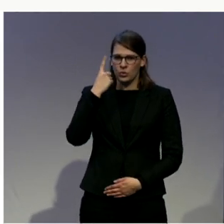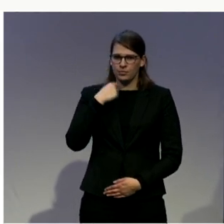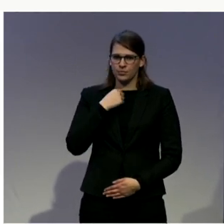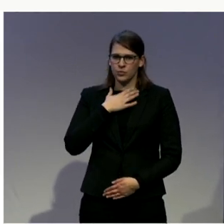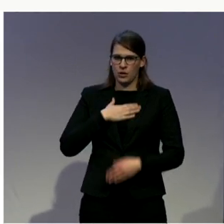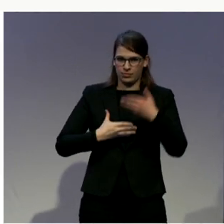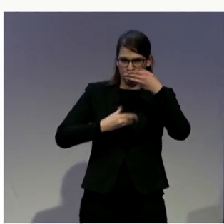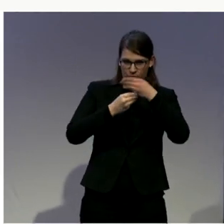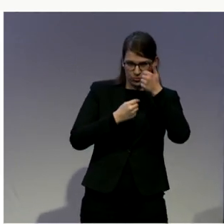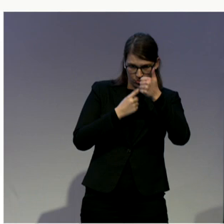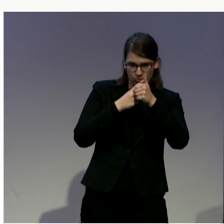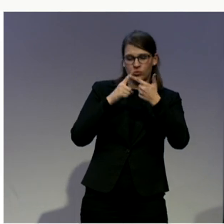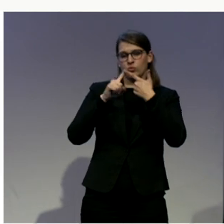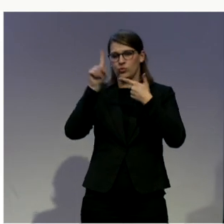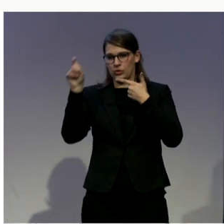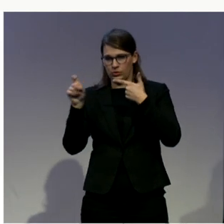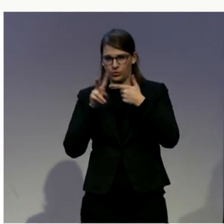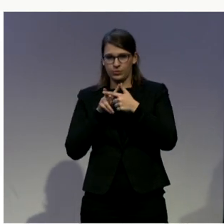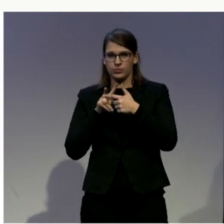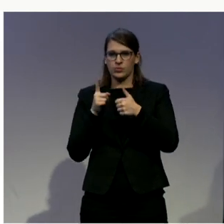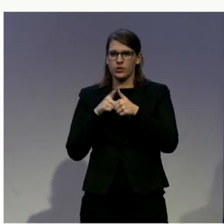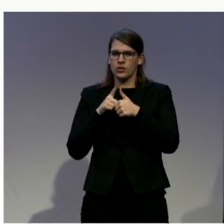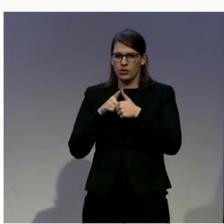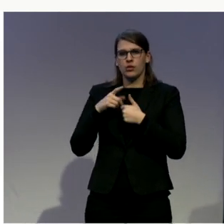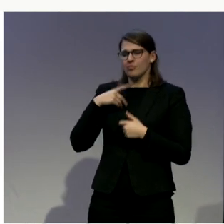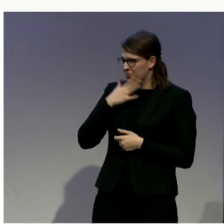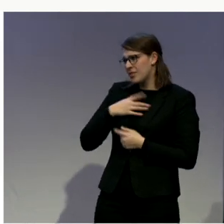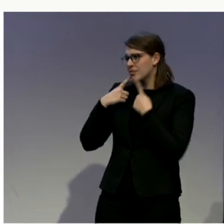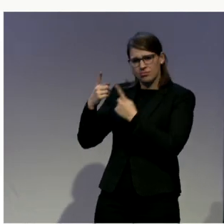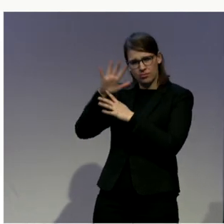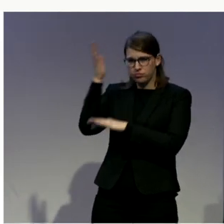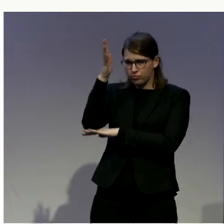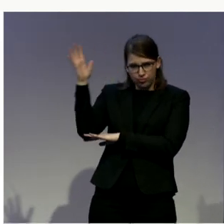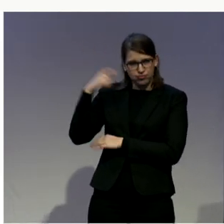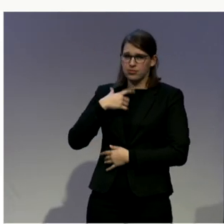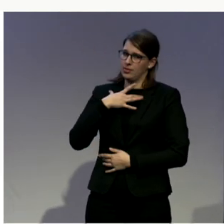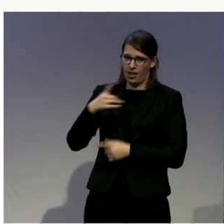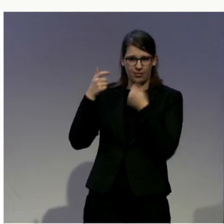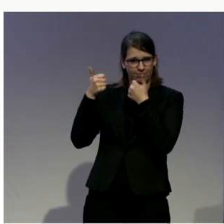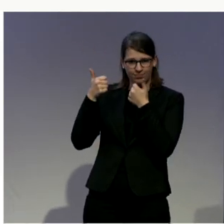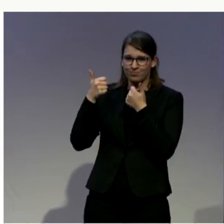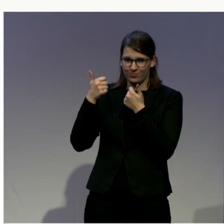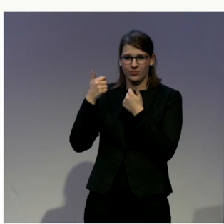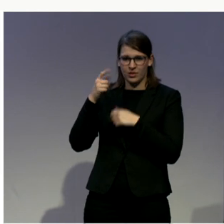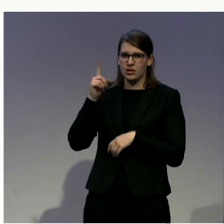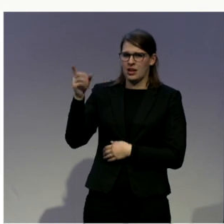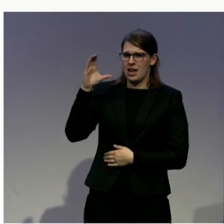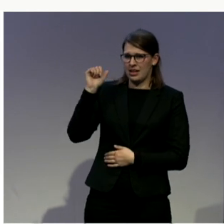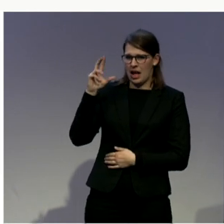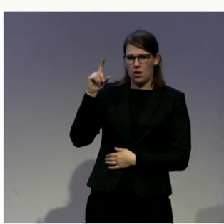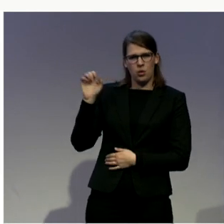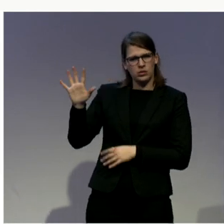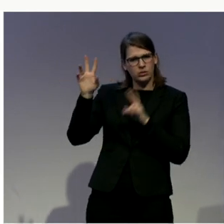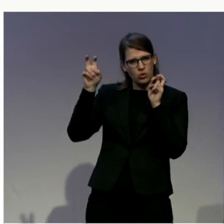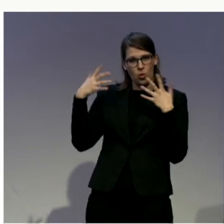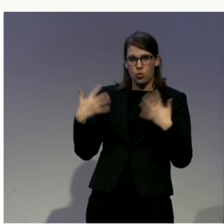I like very much all the presentations, but I think Carlos Rios has raised a very important issue. And,